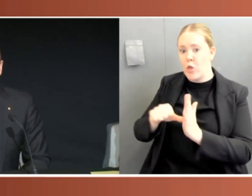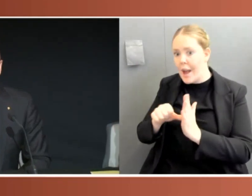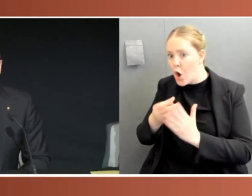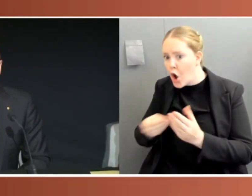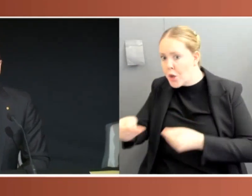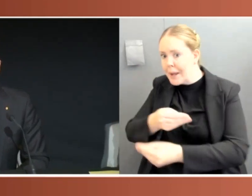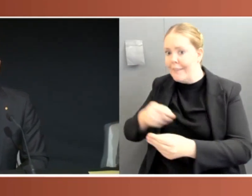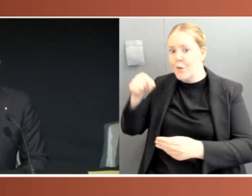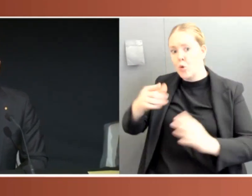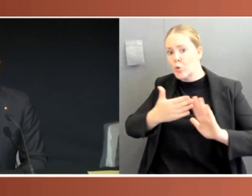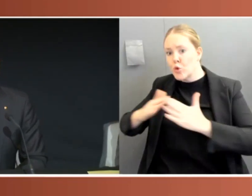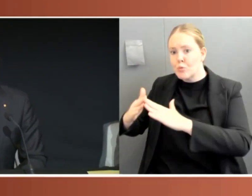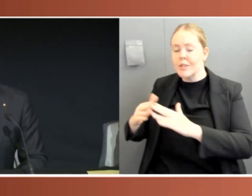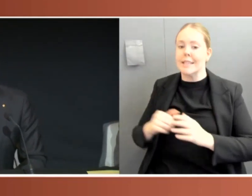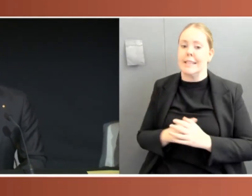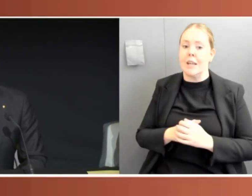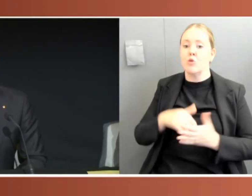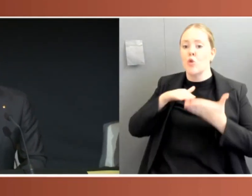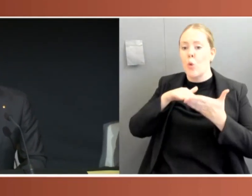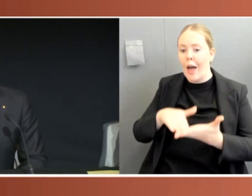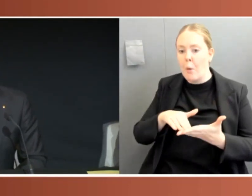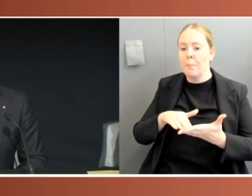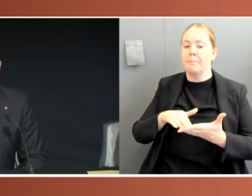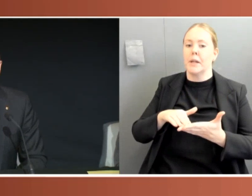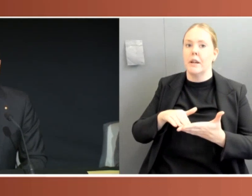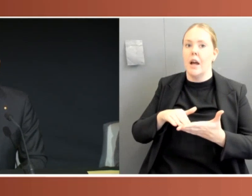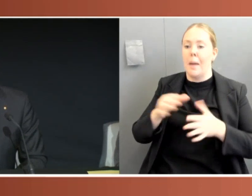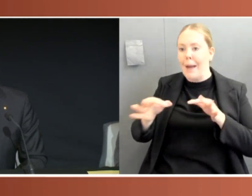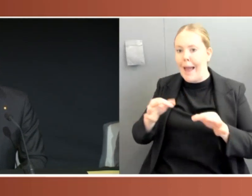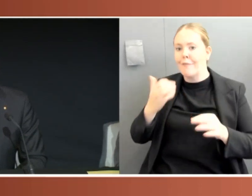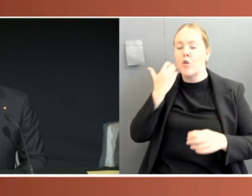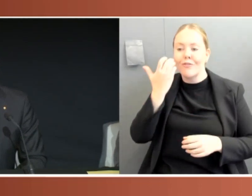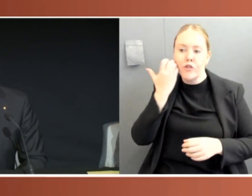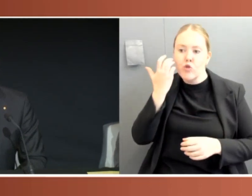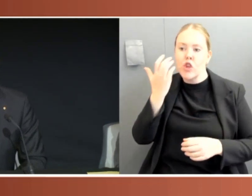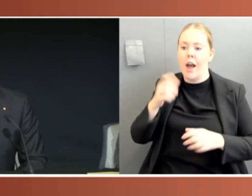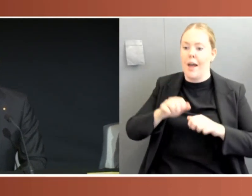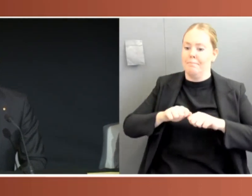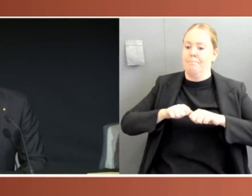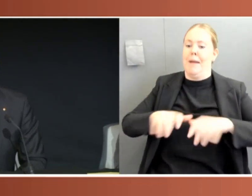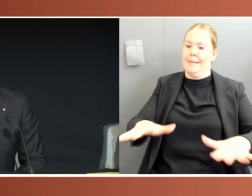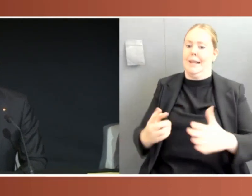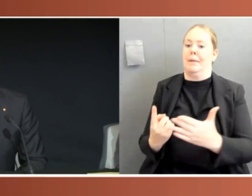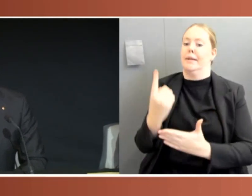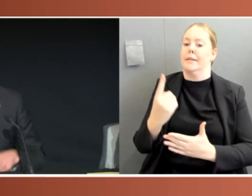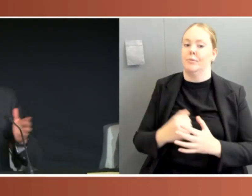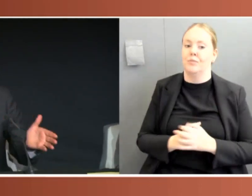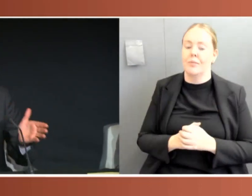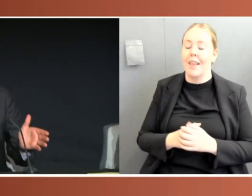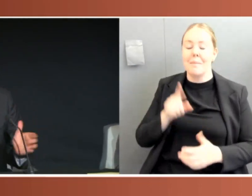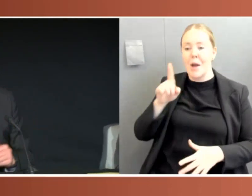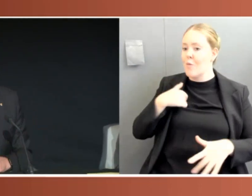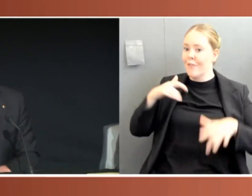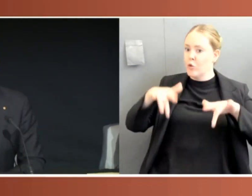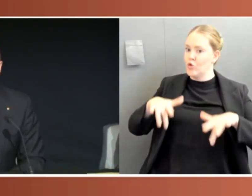inform the next pandemic response, and also to clean up the mess as to what's left over. But we haven't yet had that public accounting and reckoning. Again, the government